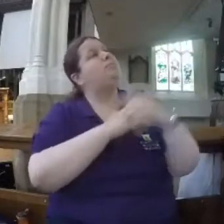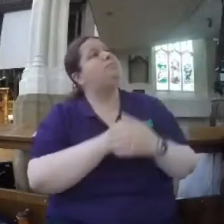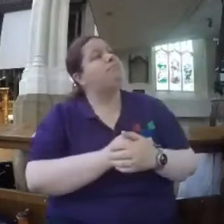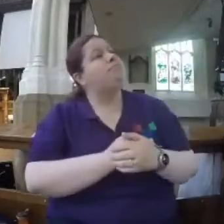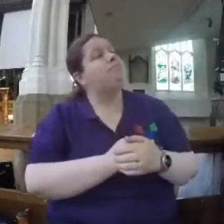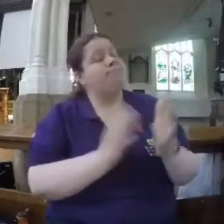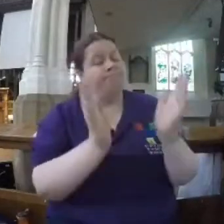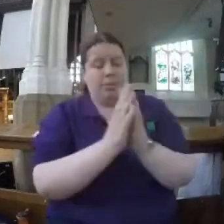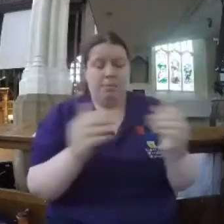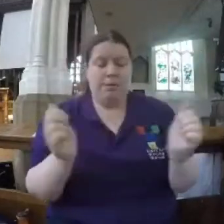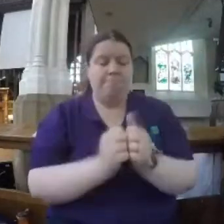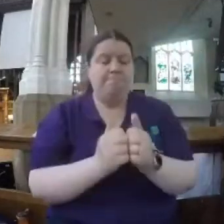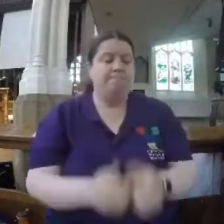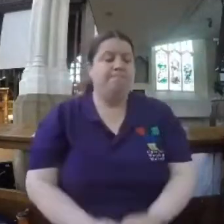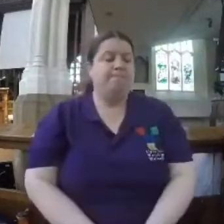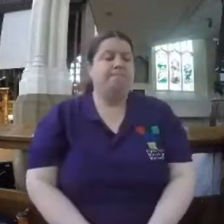Amen.